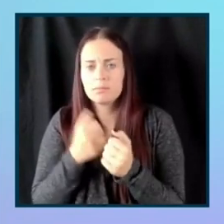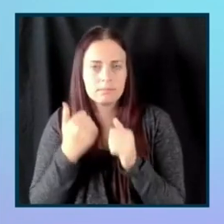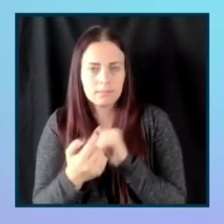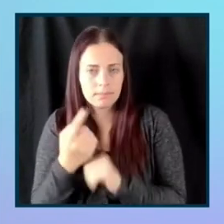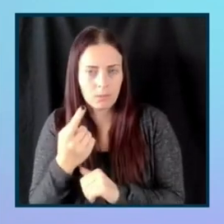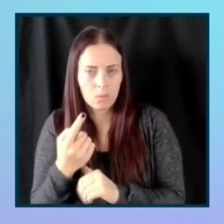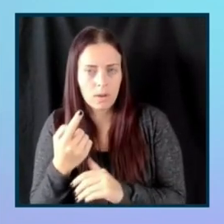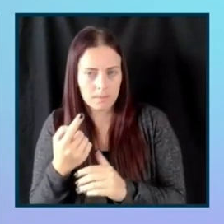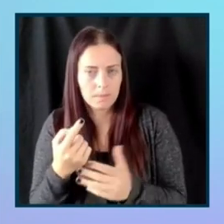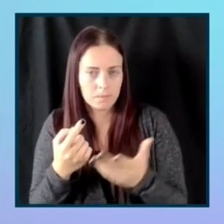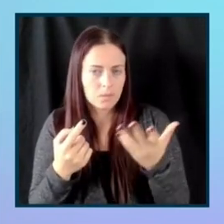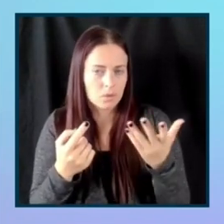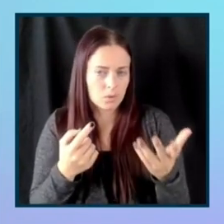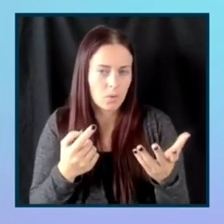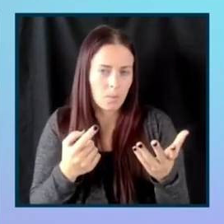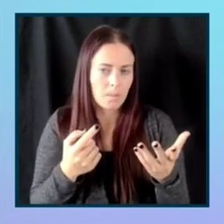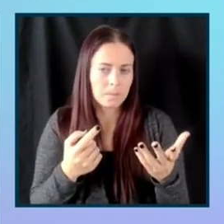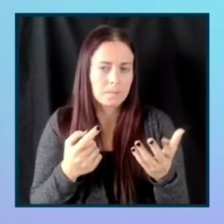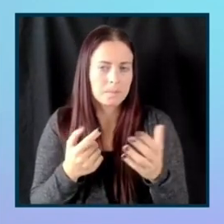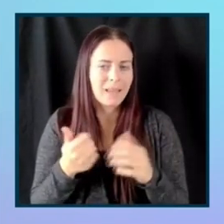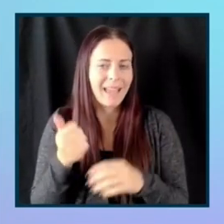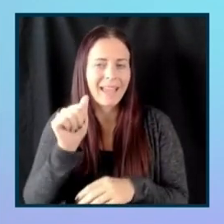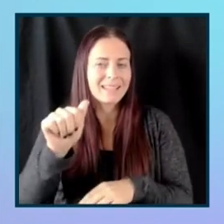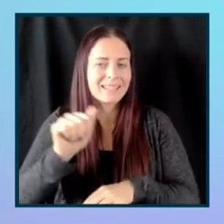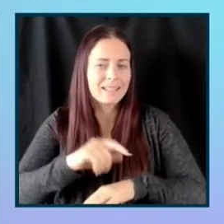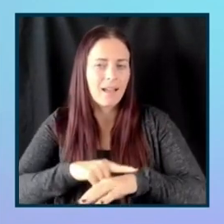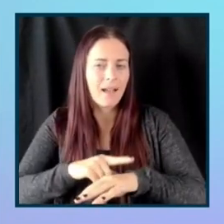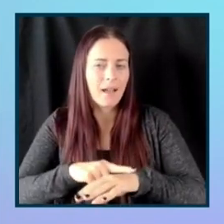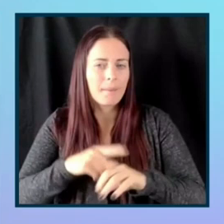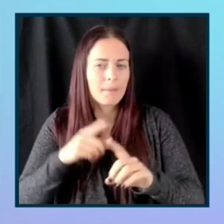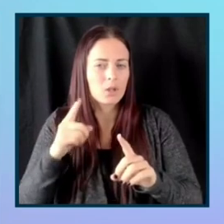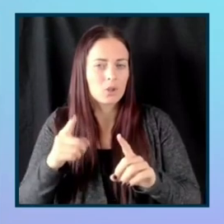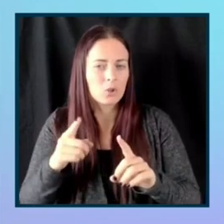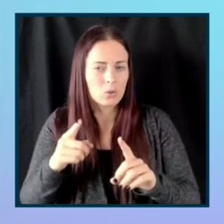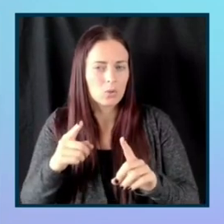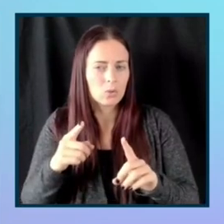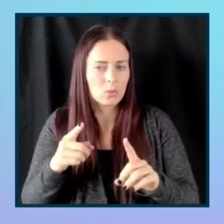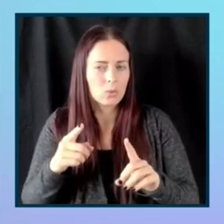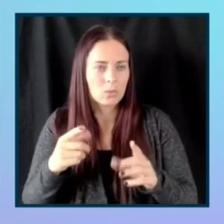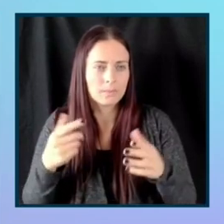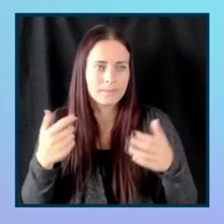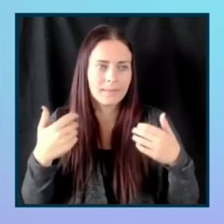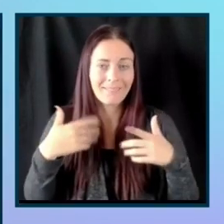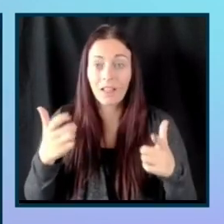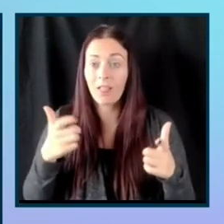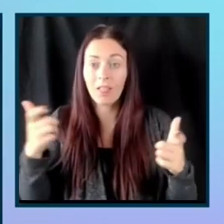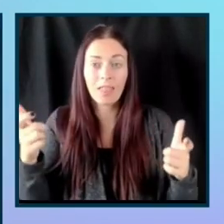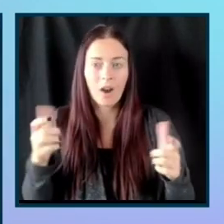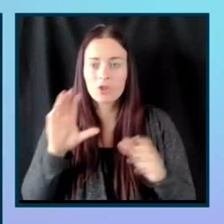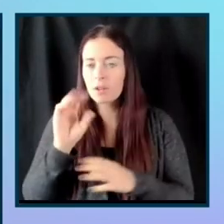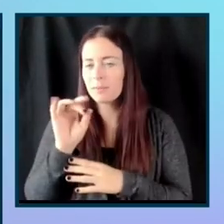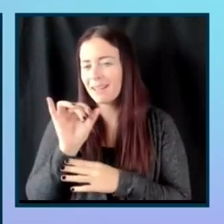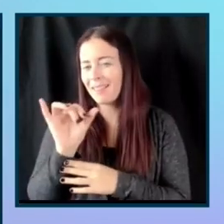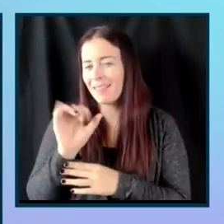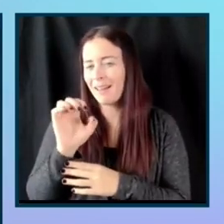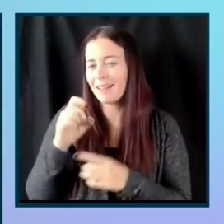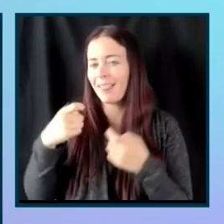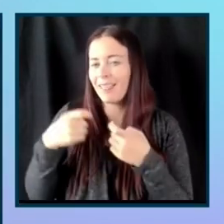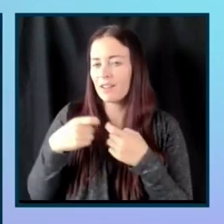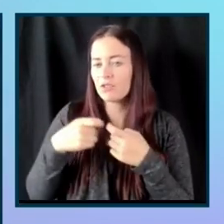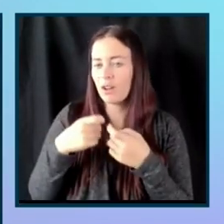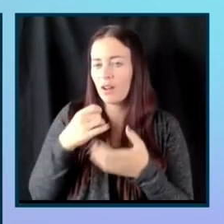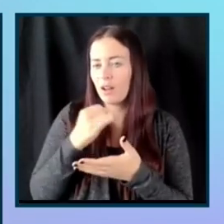anytime you go to a large company like Electronic Arts, there's the, you,